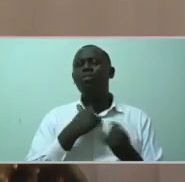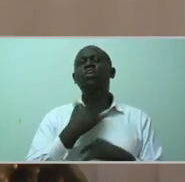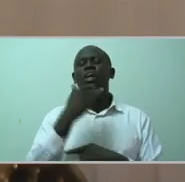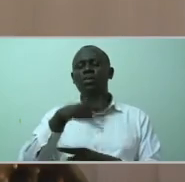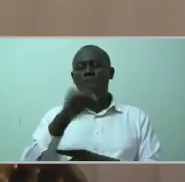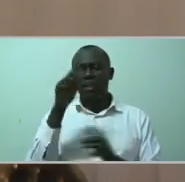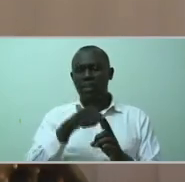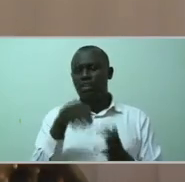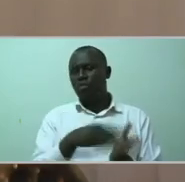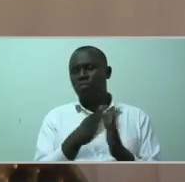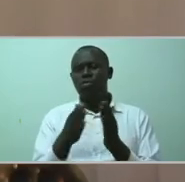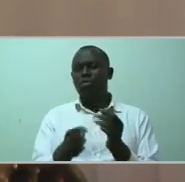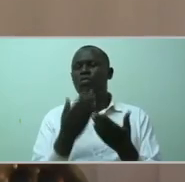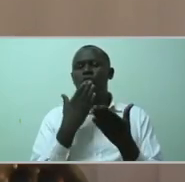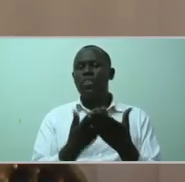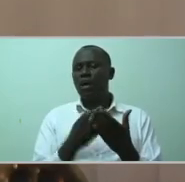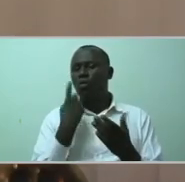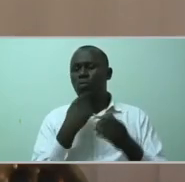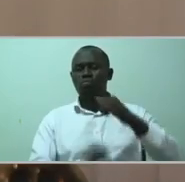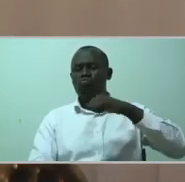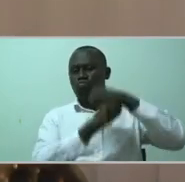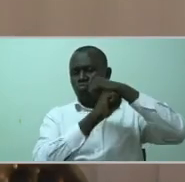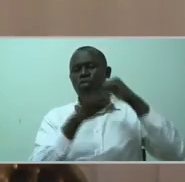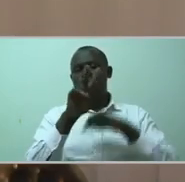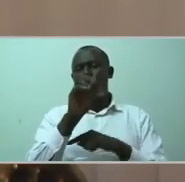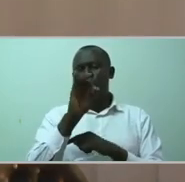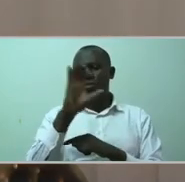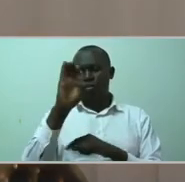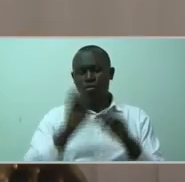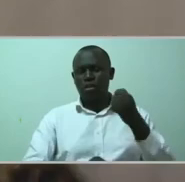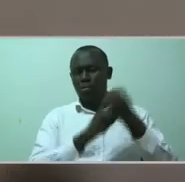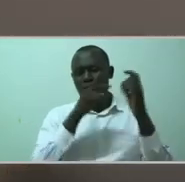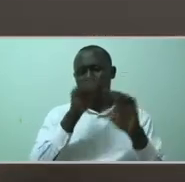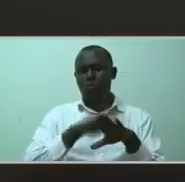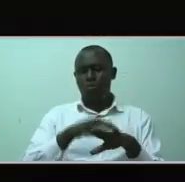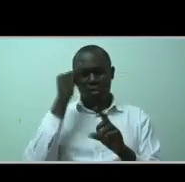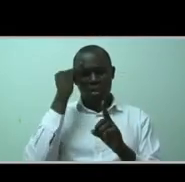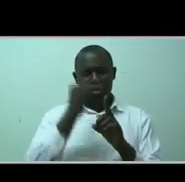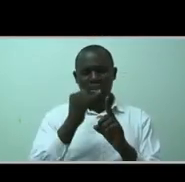this opportunity to thank our donor, The Voice, for supporting this good initiative. you.